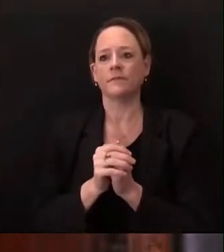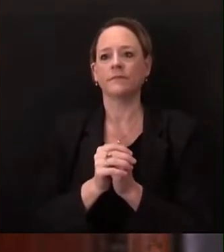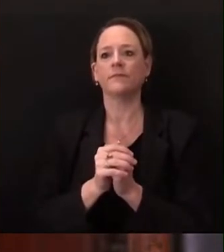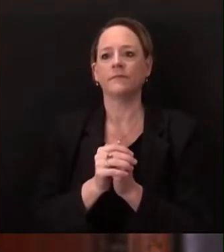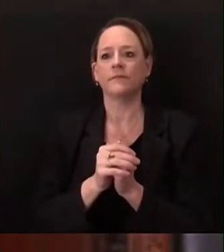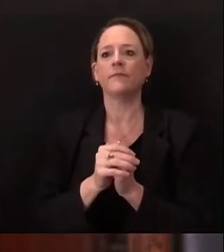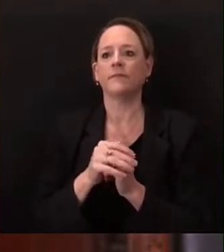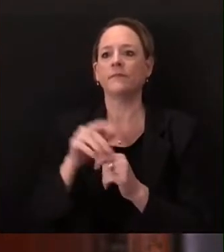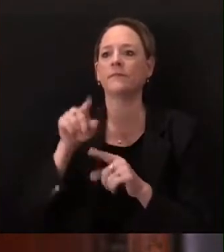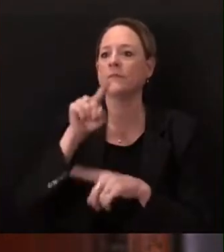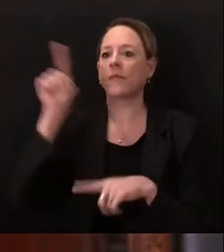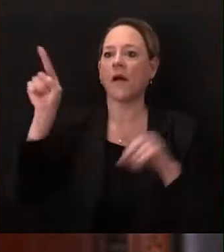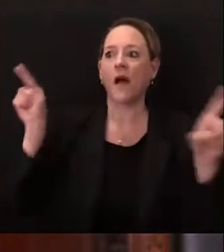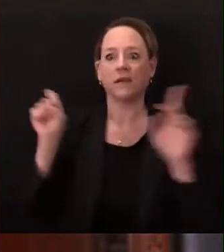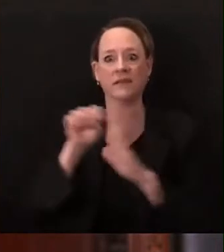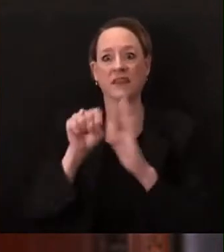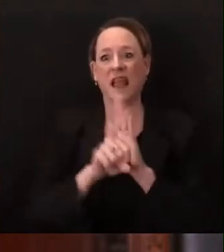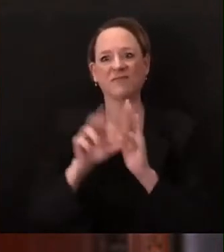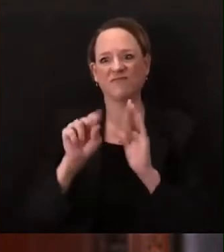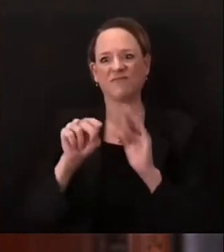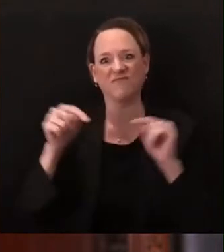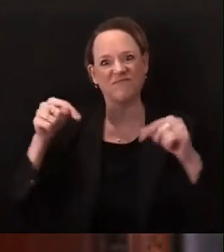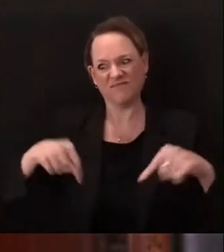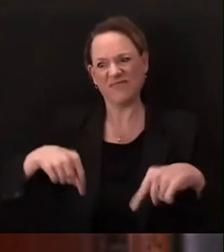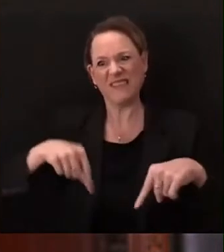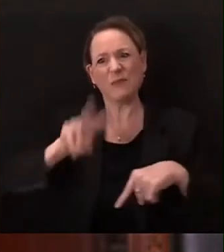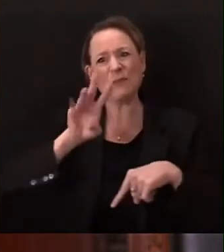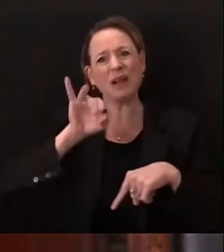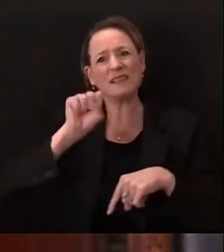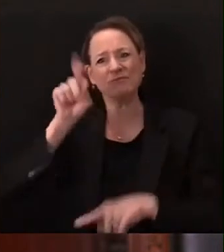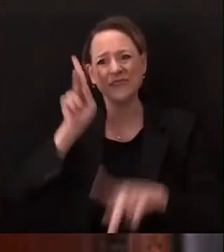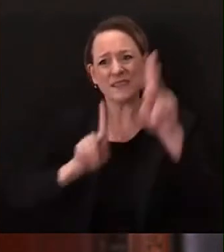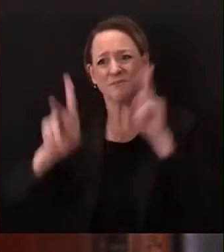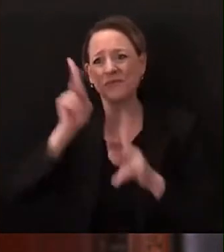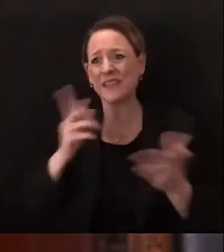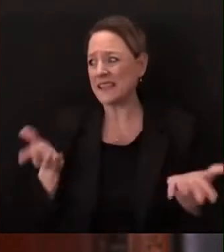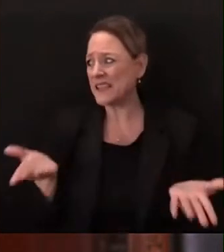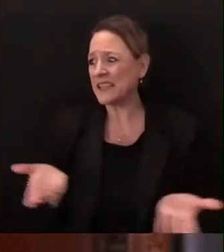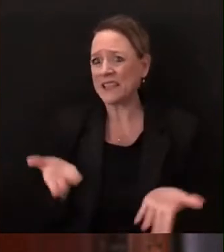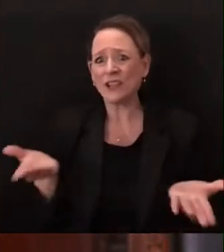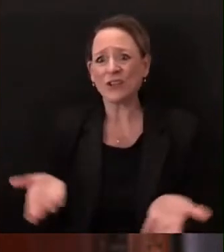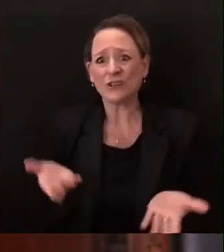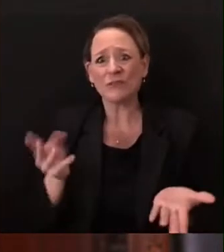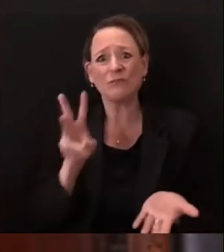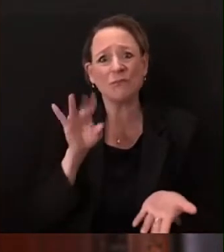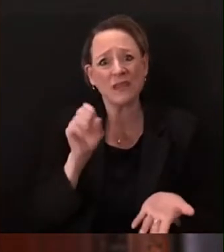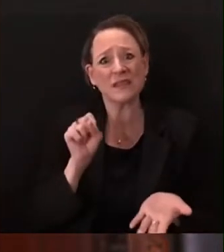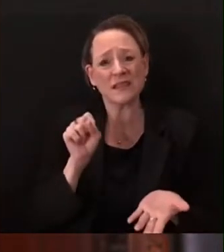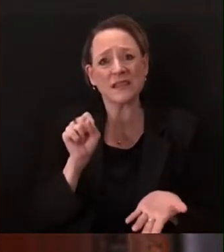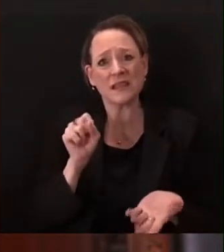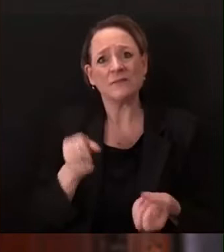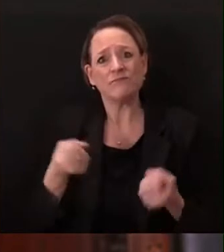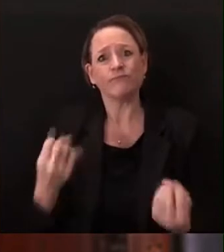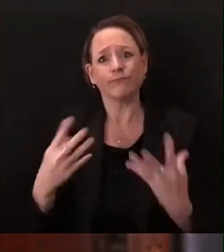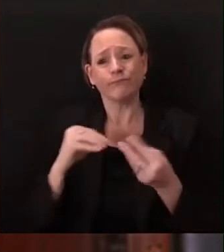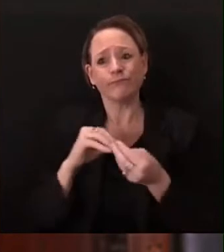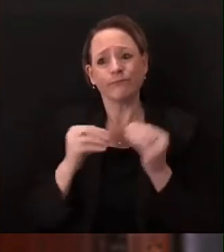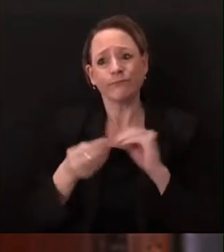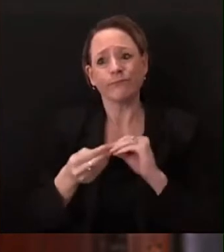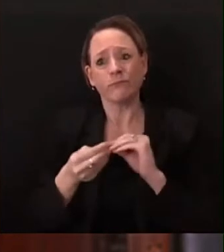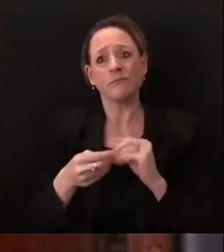neighbors and our loved ones who are getting sick nearly two months ago now we issued our current public health